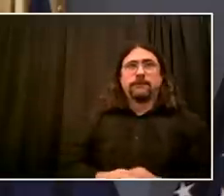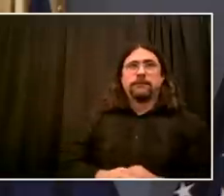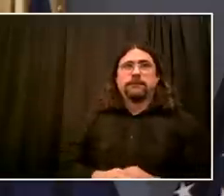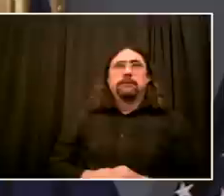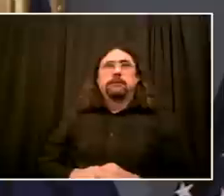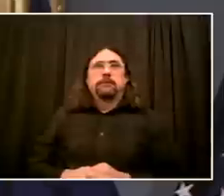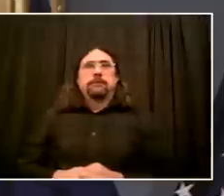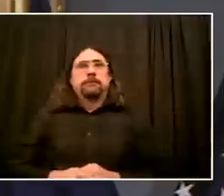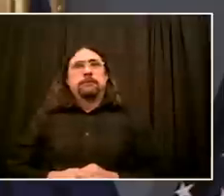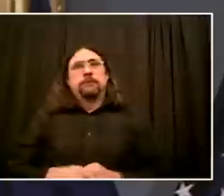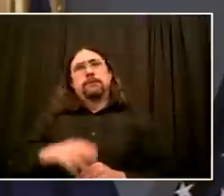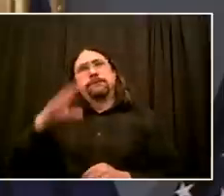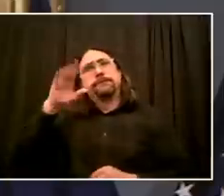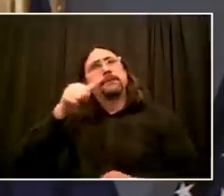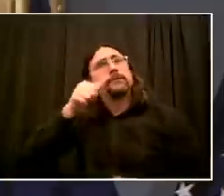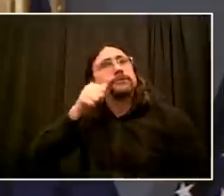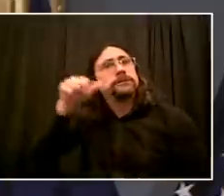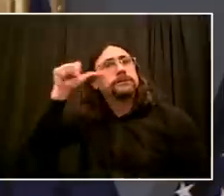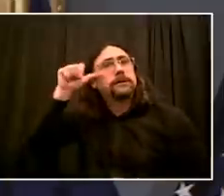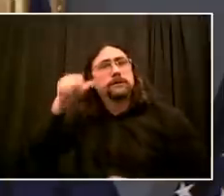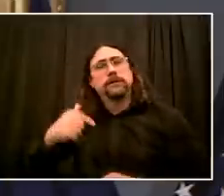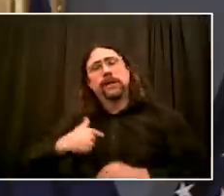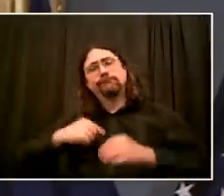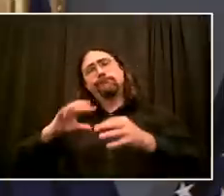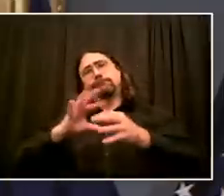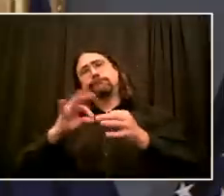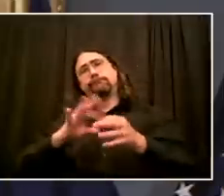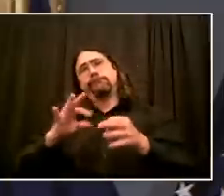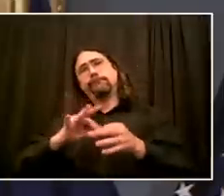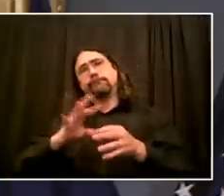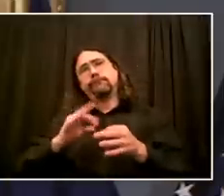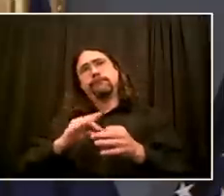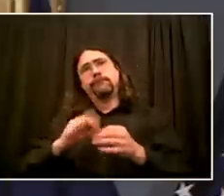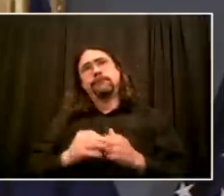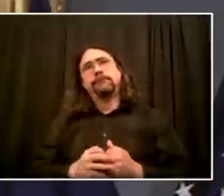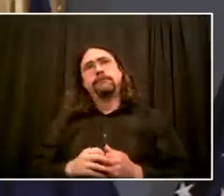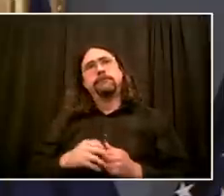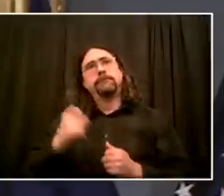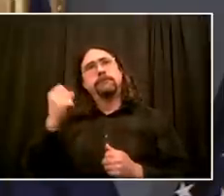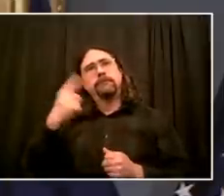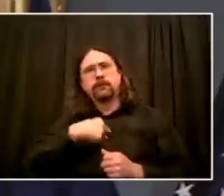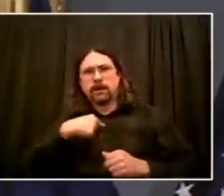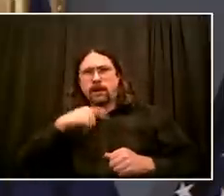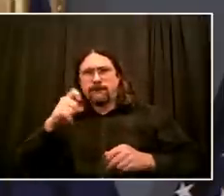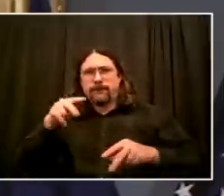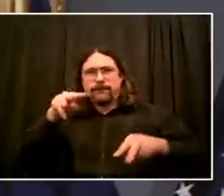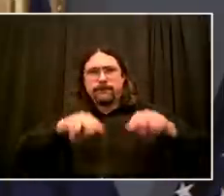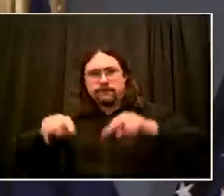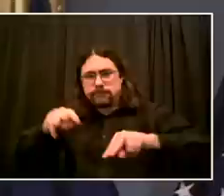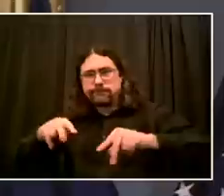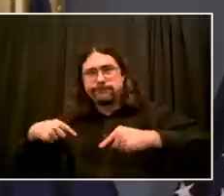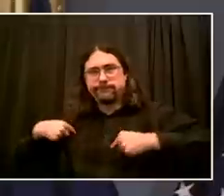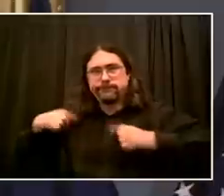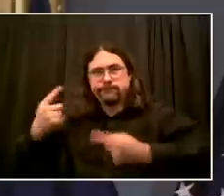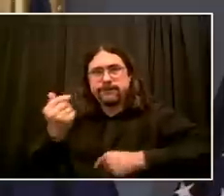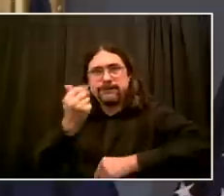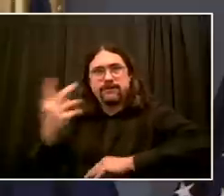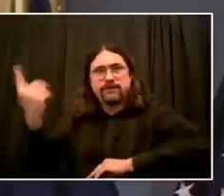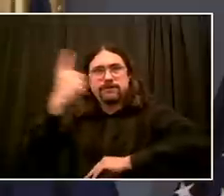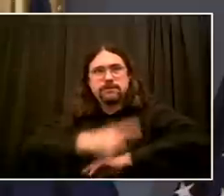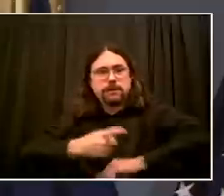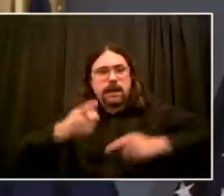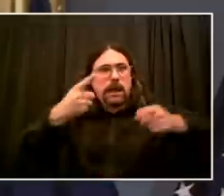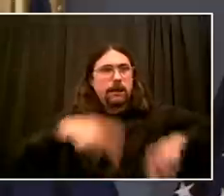the last few days and understand that there are real issues that must be addressed. There are many things I can tell you that I think were done right by the